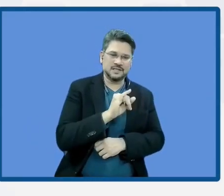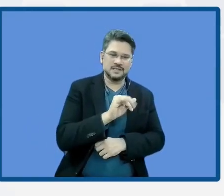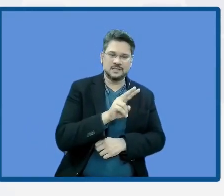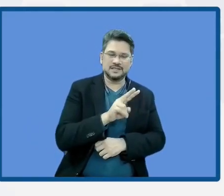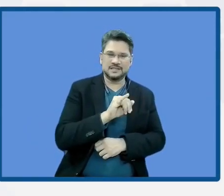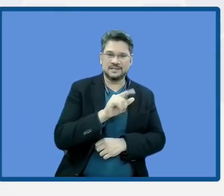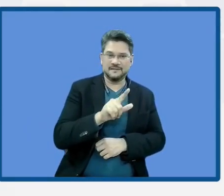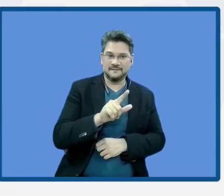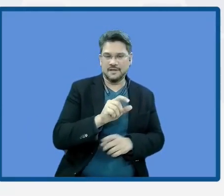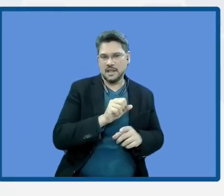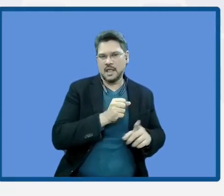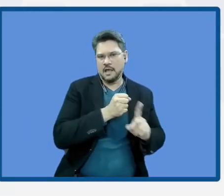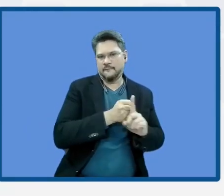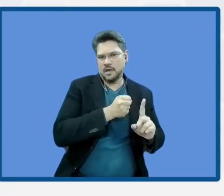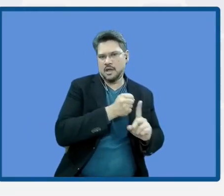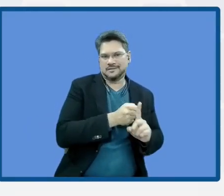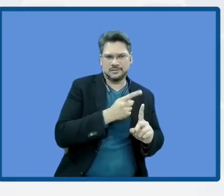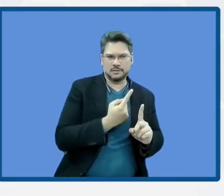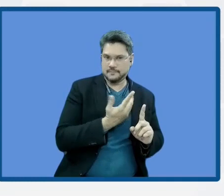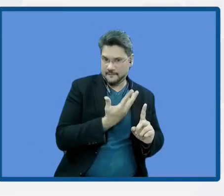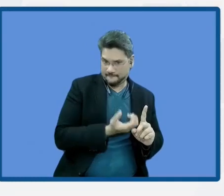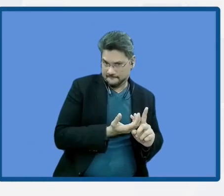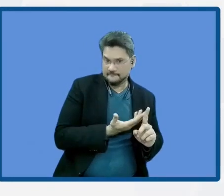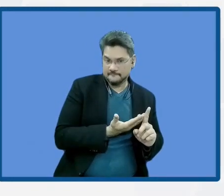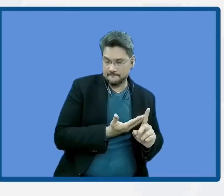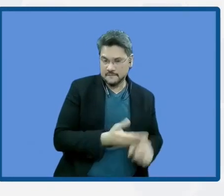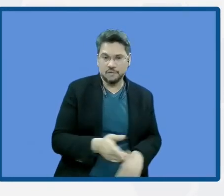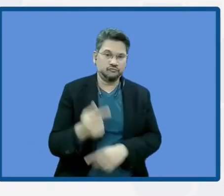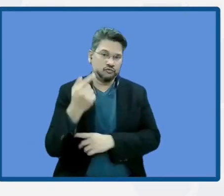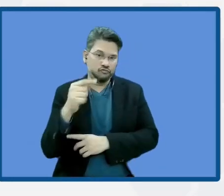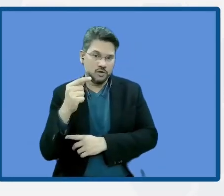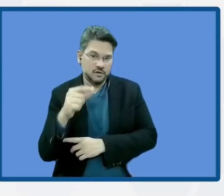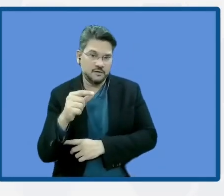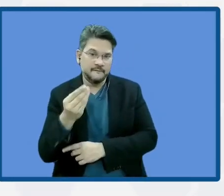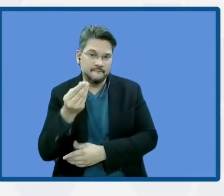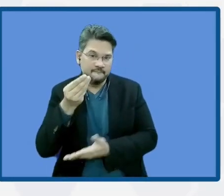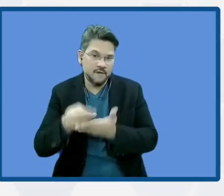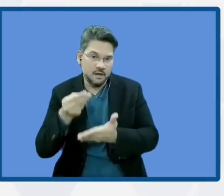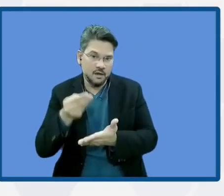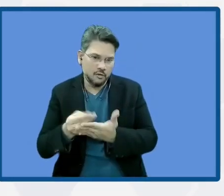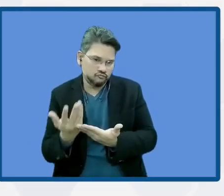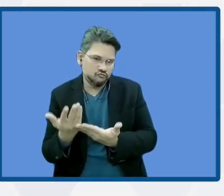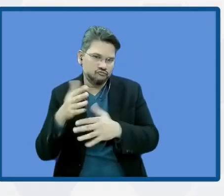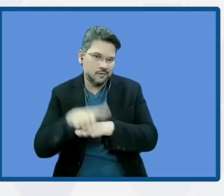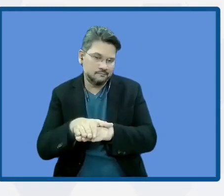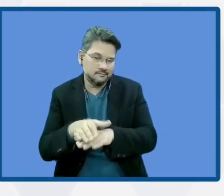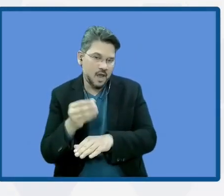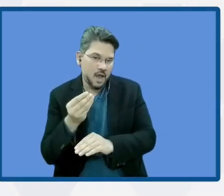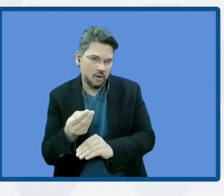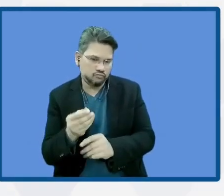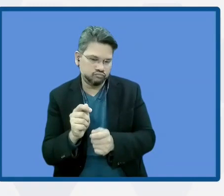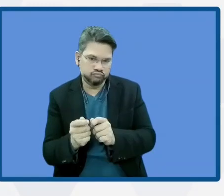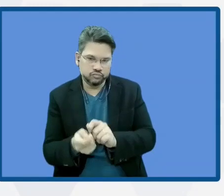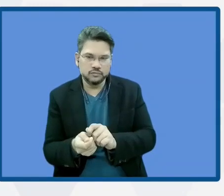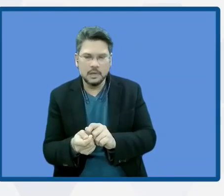And we also have the green fund adaptation. But in many more countries, it is